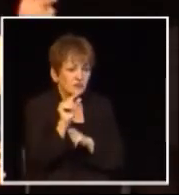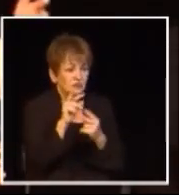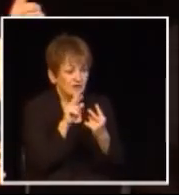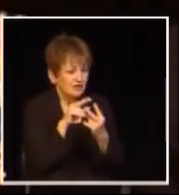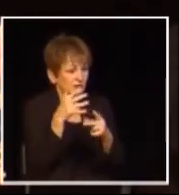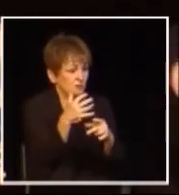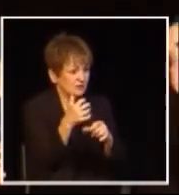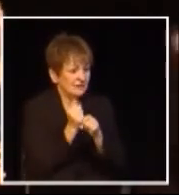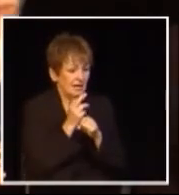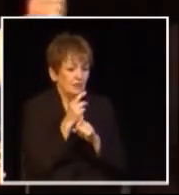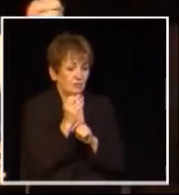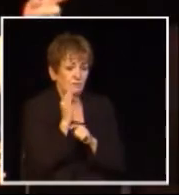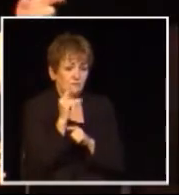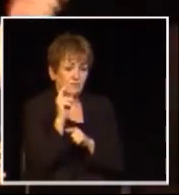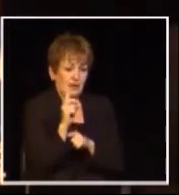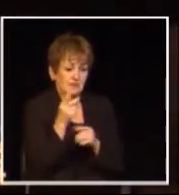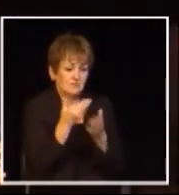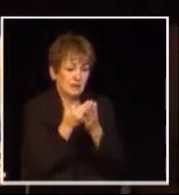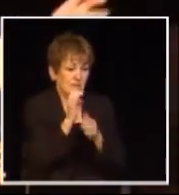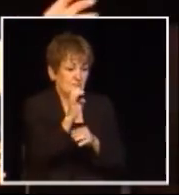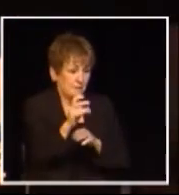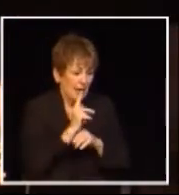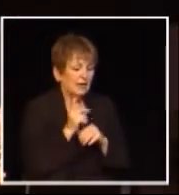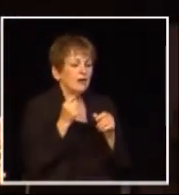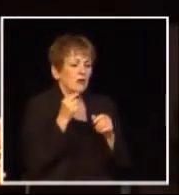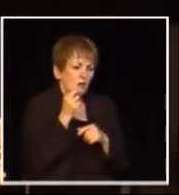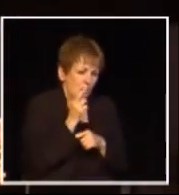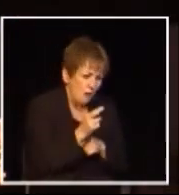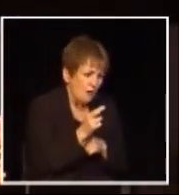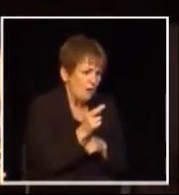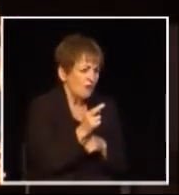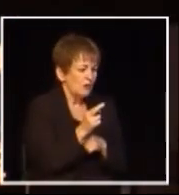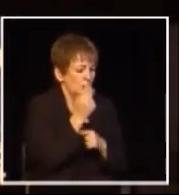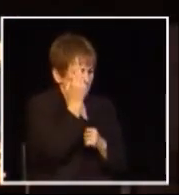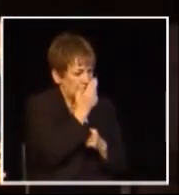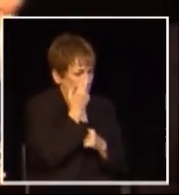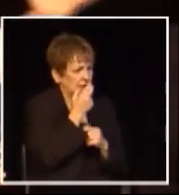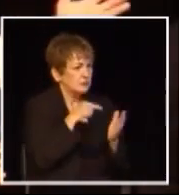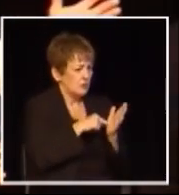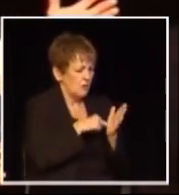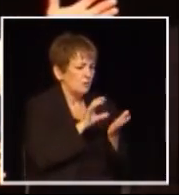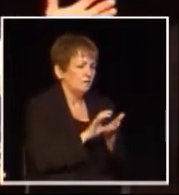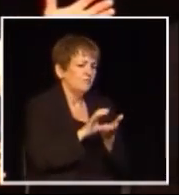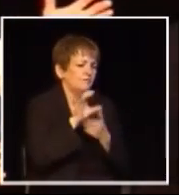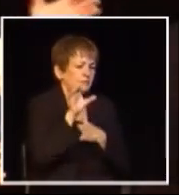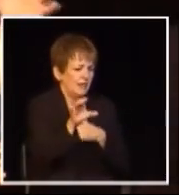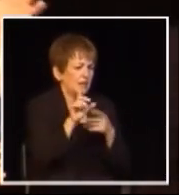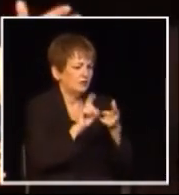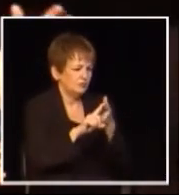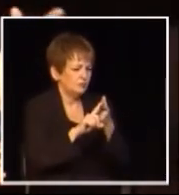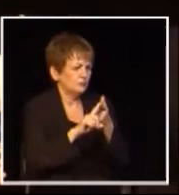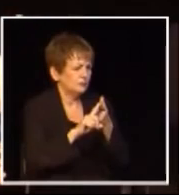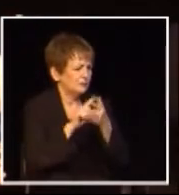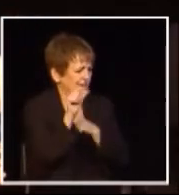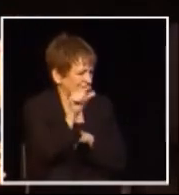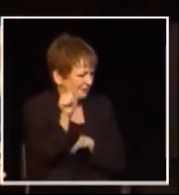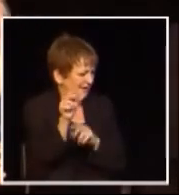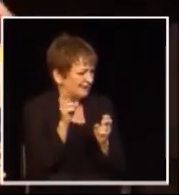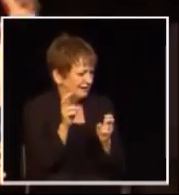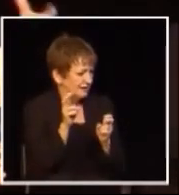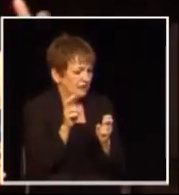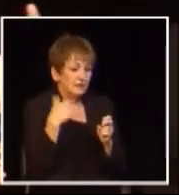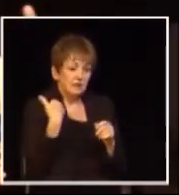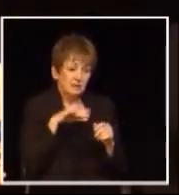differences to the government to either get a refund check or submitting the difference in money you've created a massive bureaucracy inside government